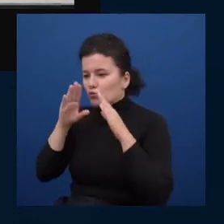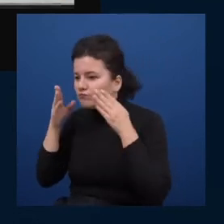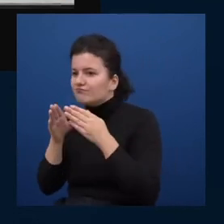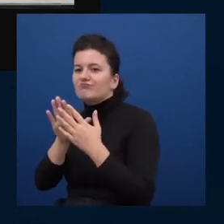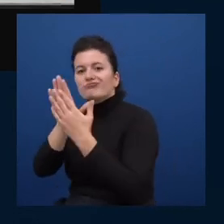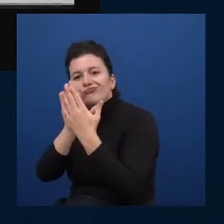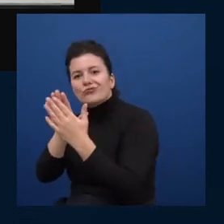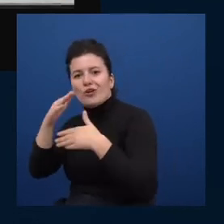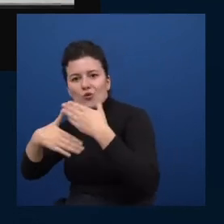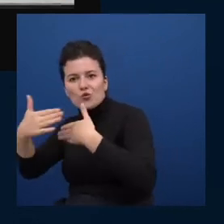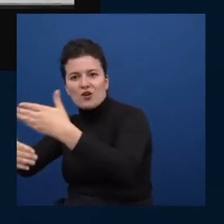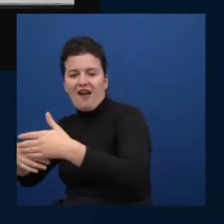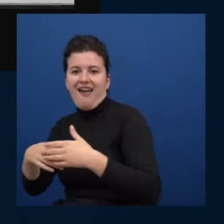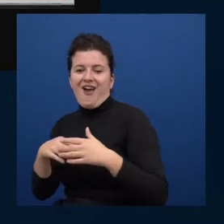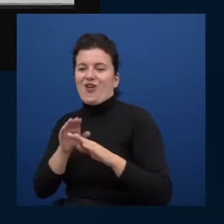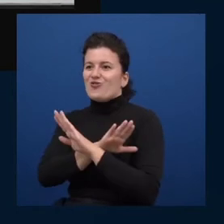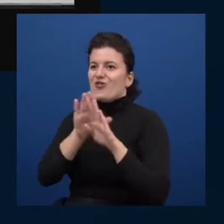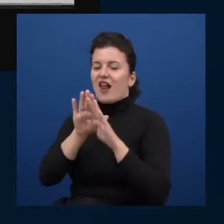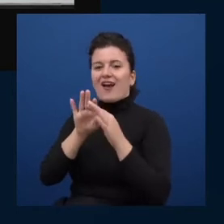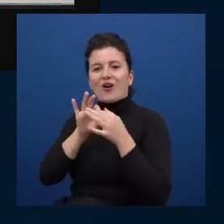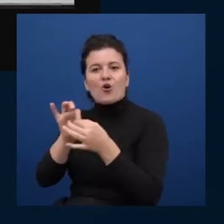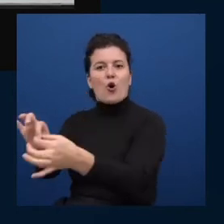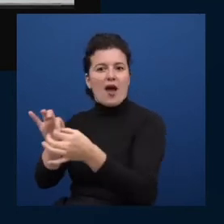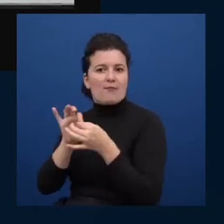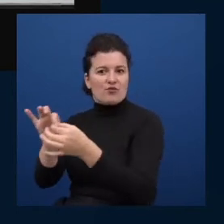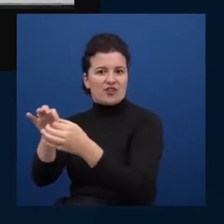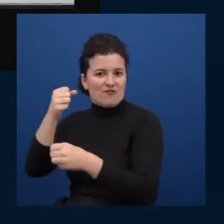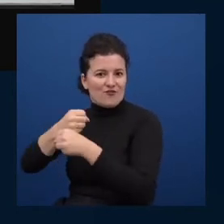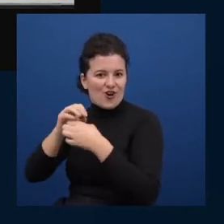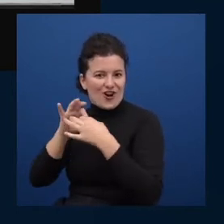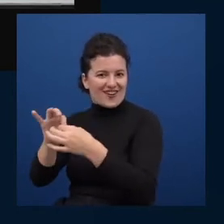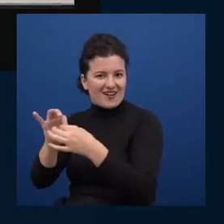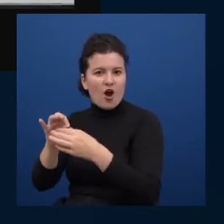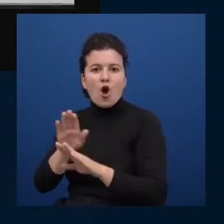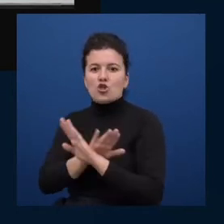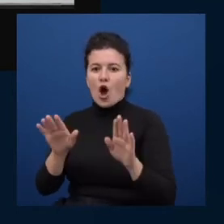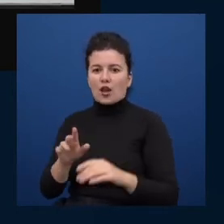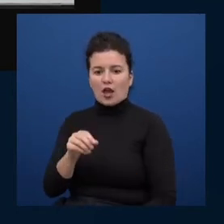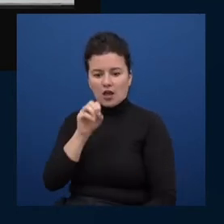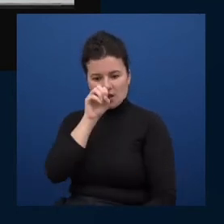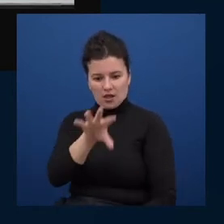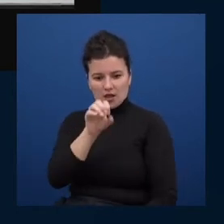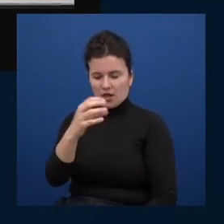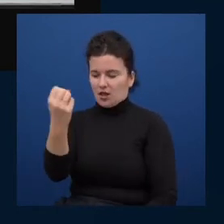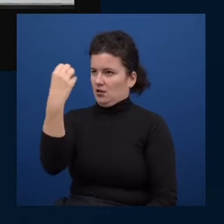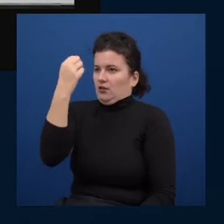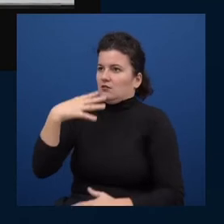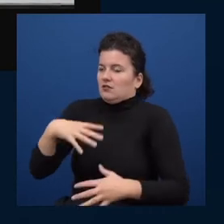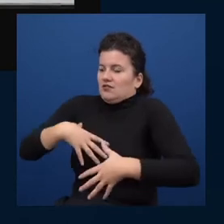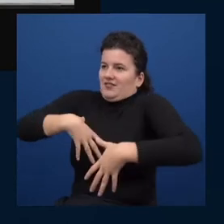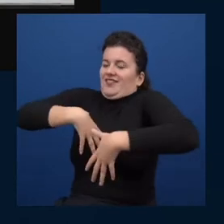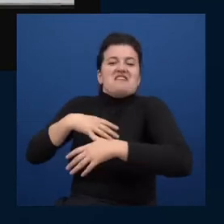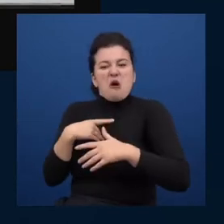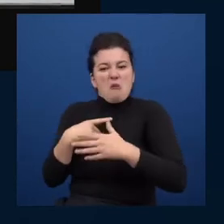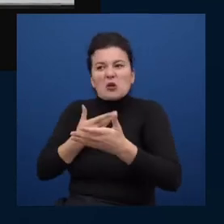a collaborative effort but i still see a lot of those sort of whiteboardy type of interviews what what's your what's your i bet you'll you'll discuss it later